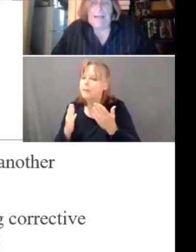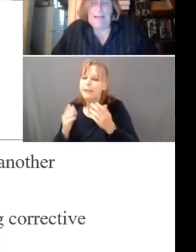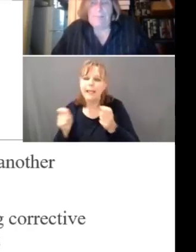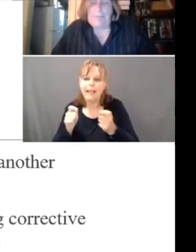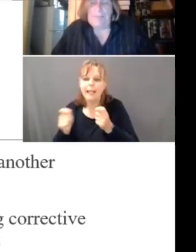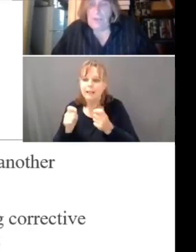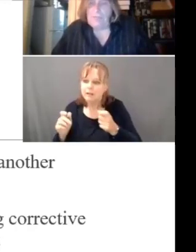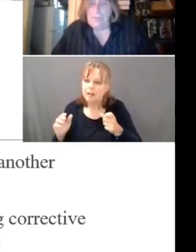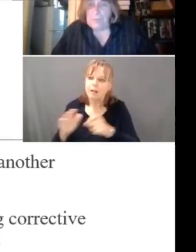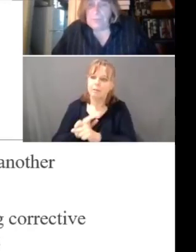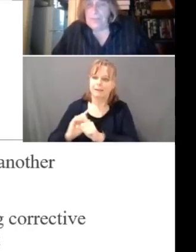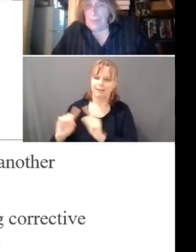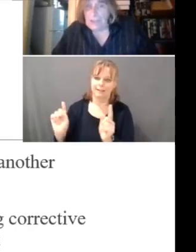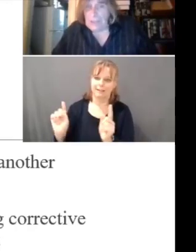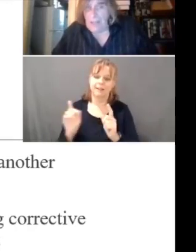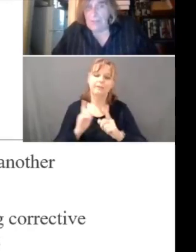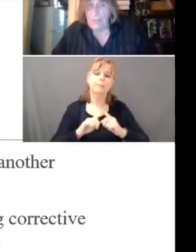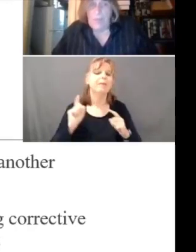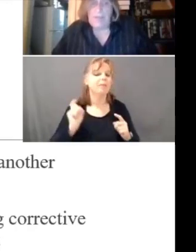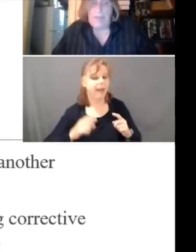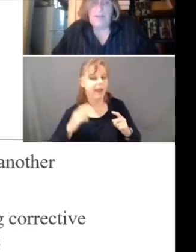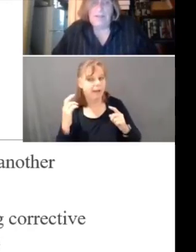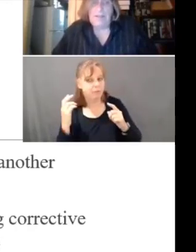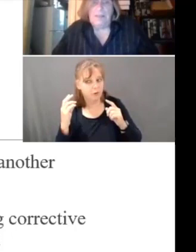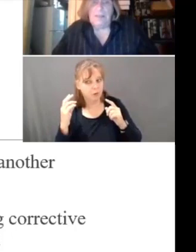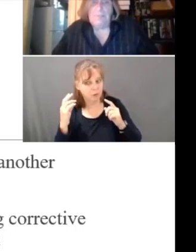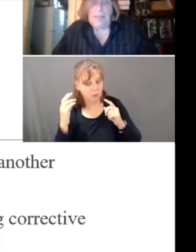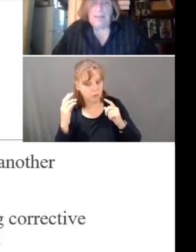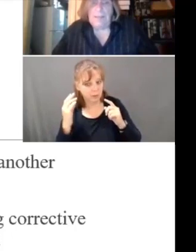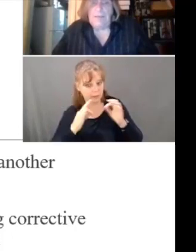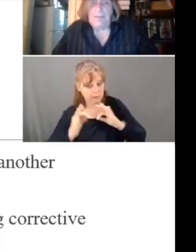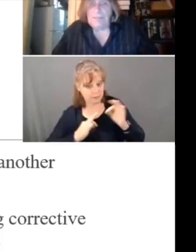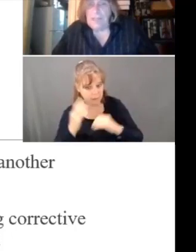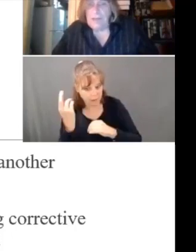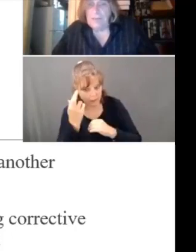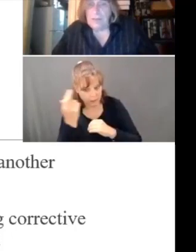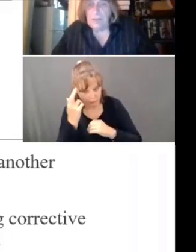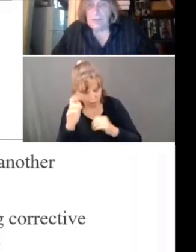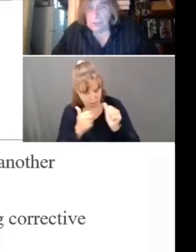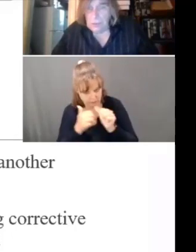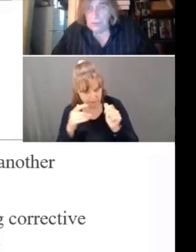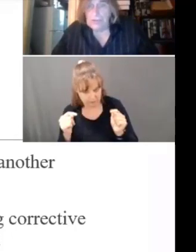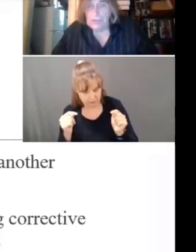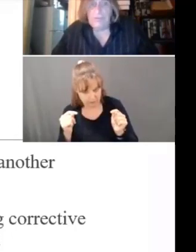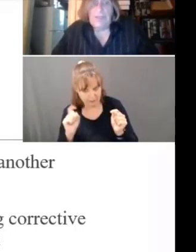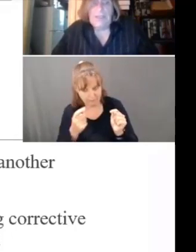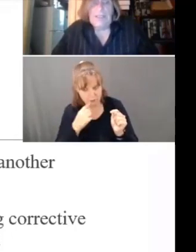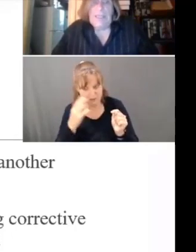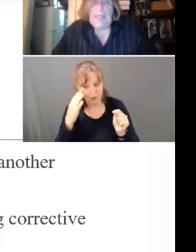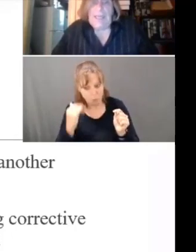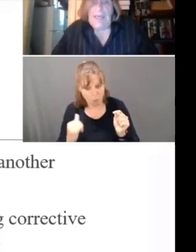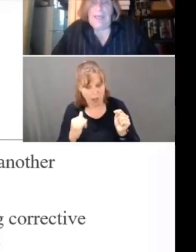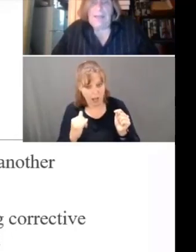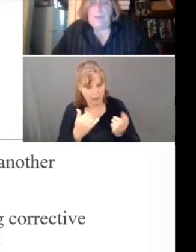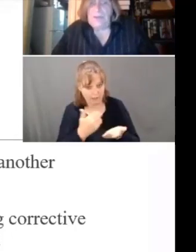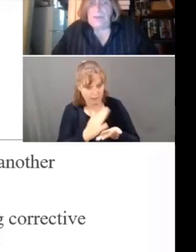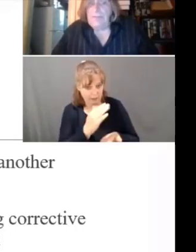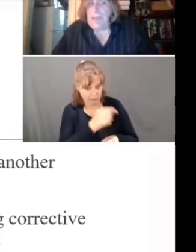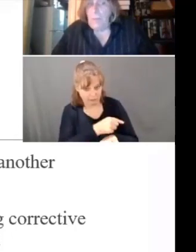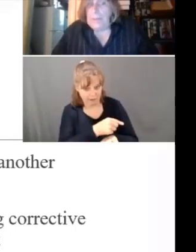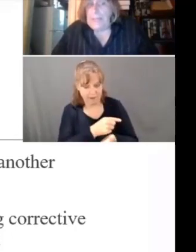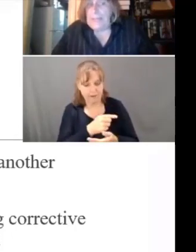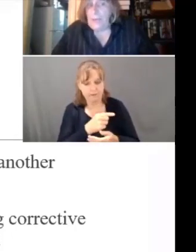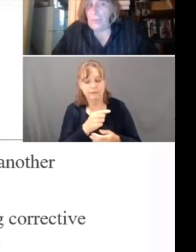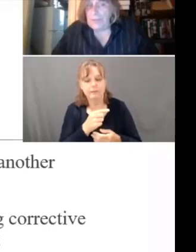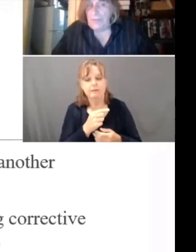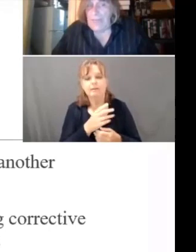Uh, but they do have to explain the rationale for why they didn't accept the investigators conclusions and to identify